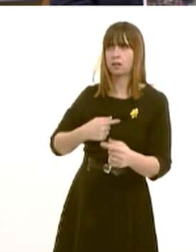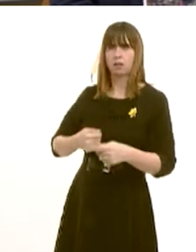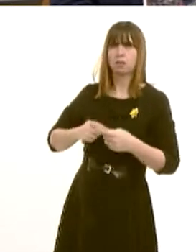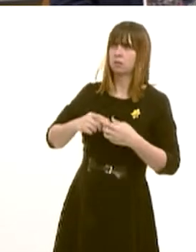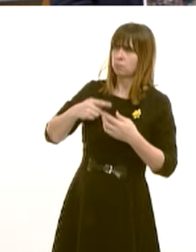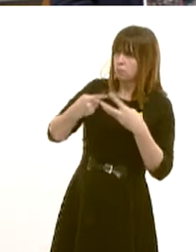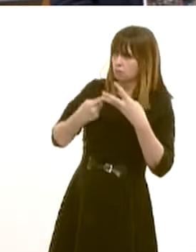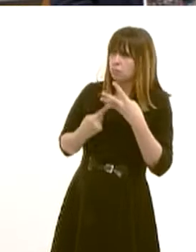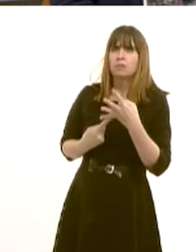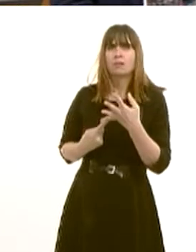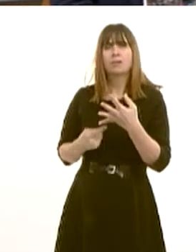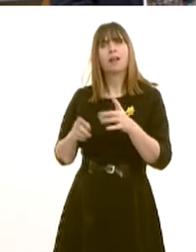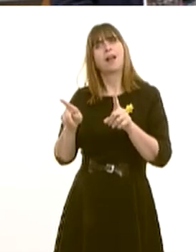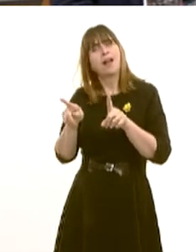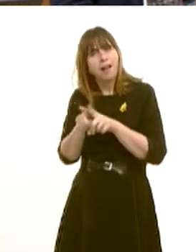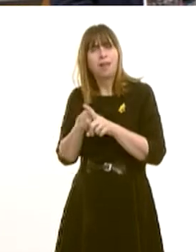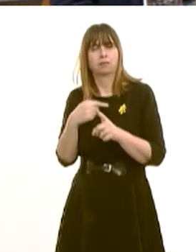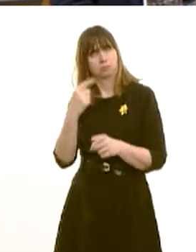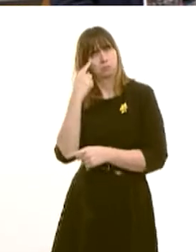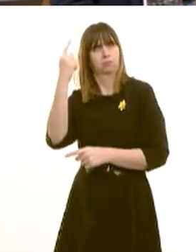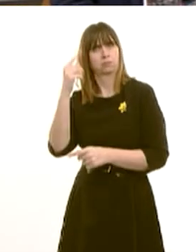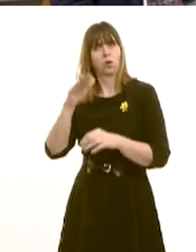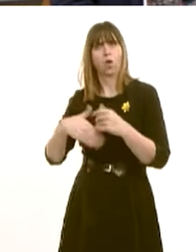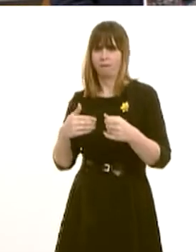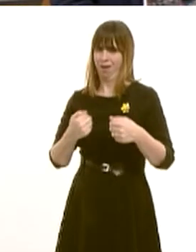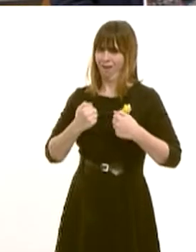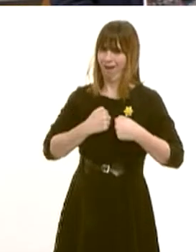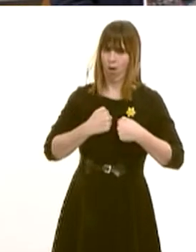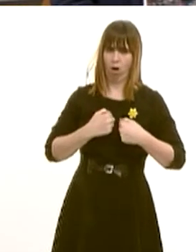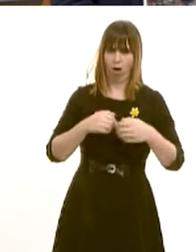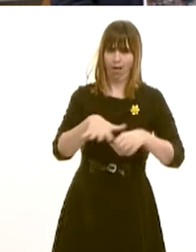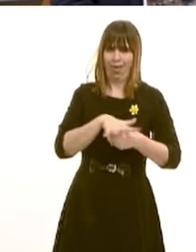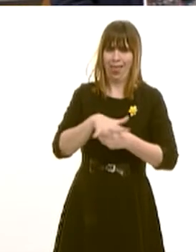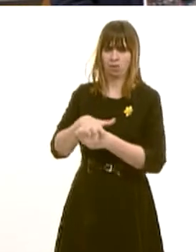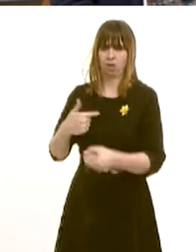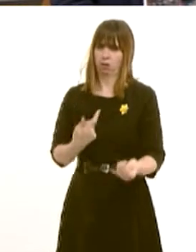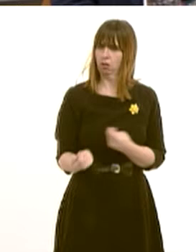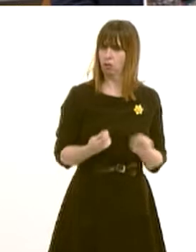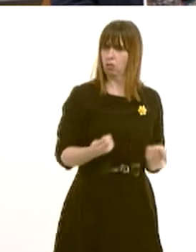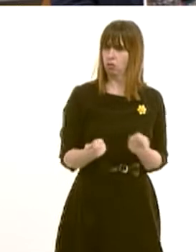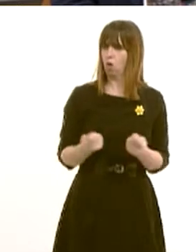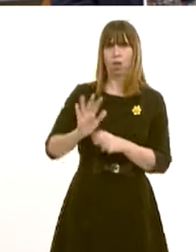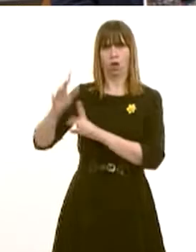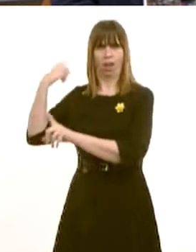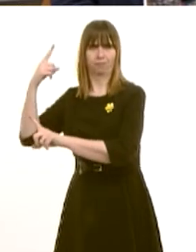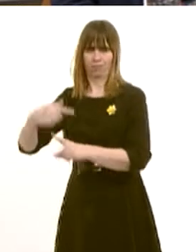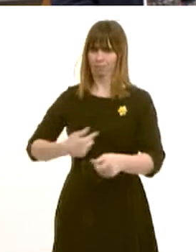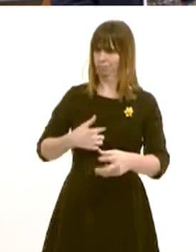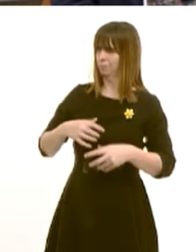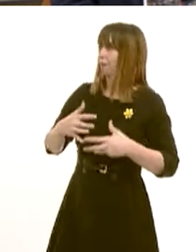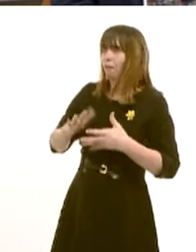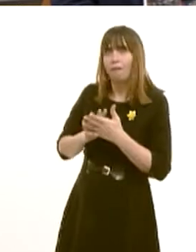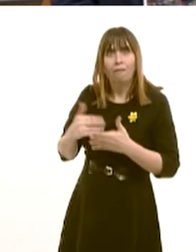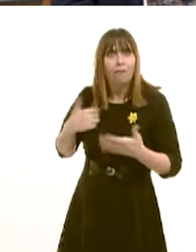reservations, and indeed the issues regarding the jurisdiction and the need for a distinct jurisdiction. So from our point of view as a government,